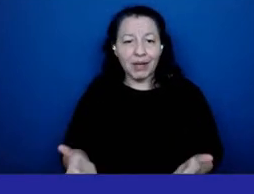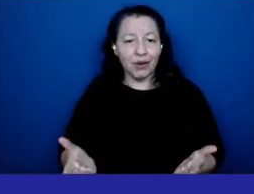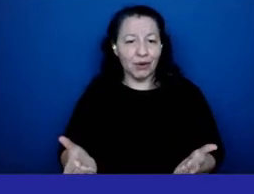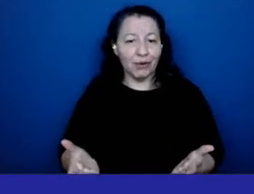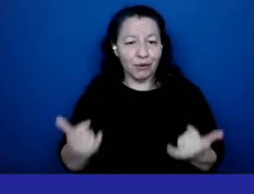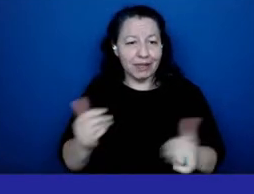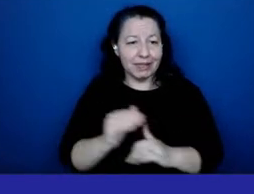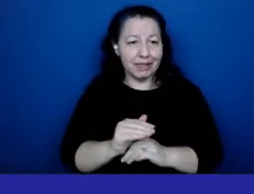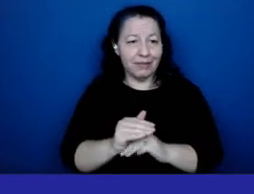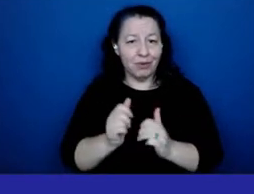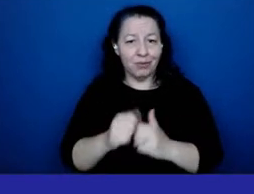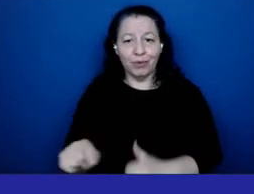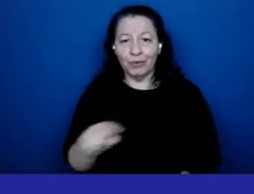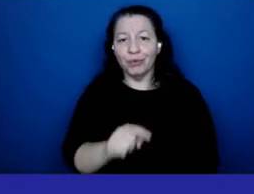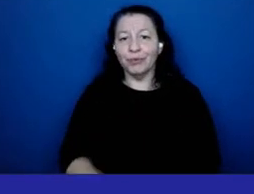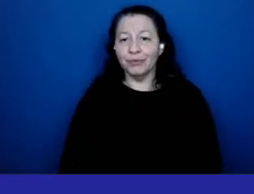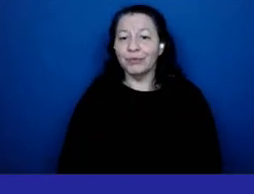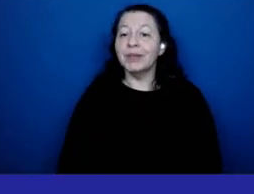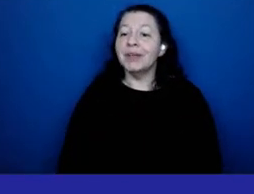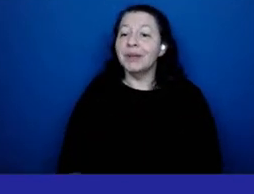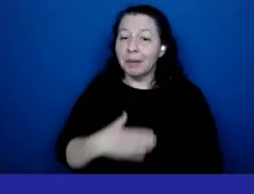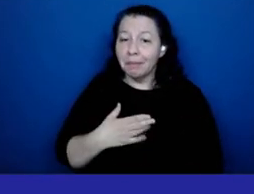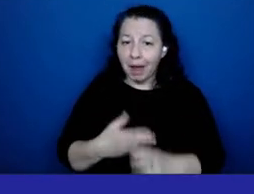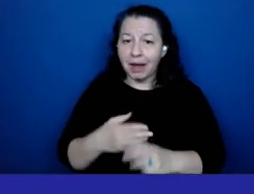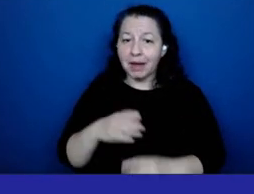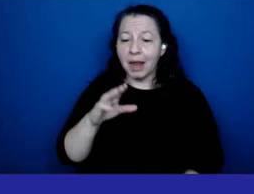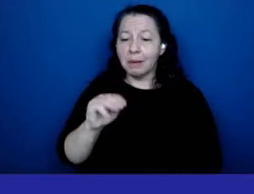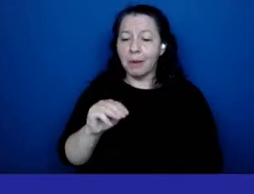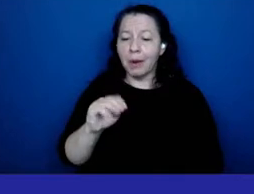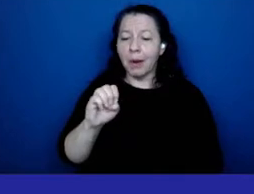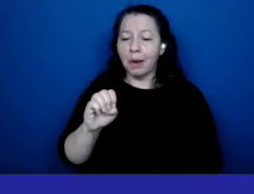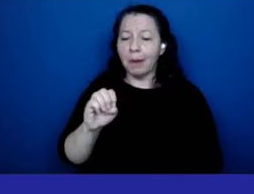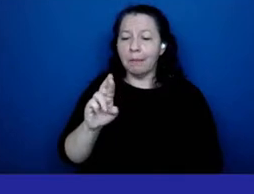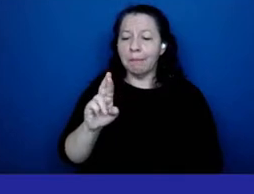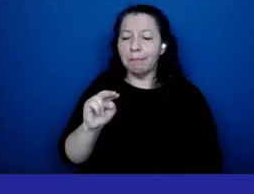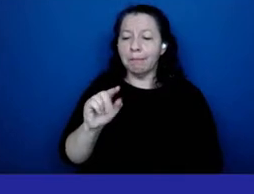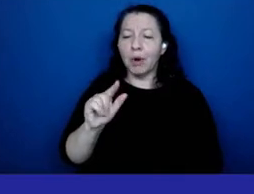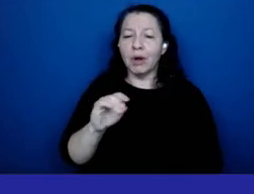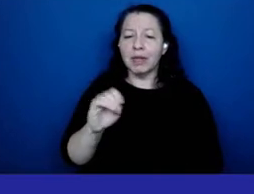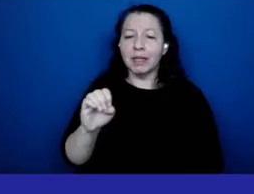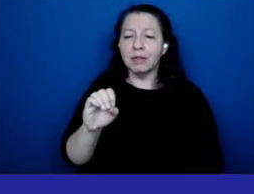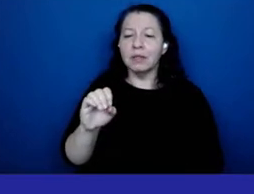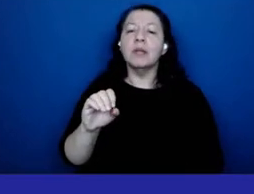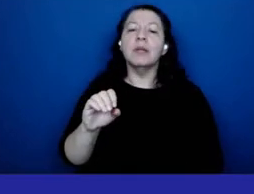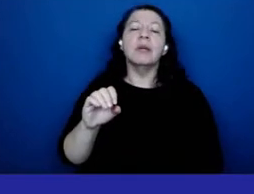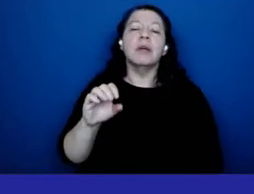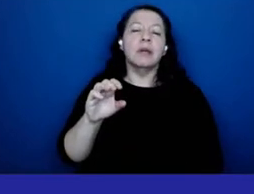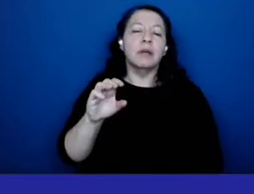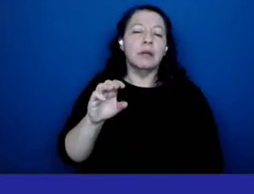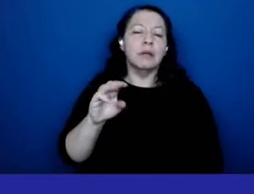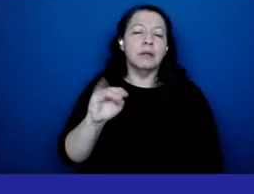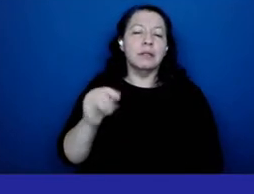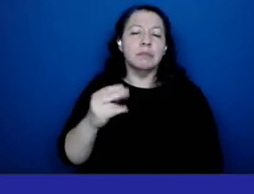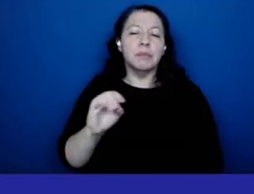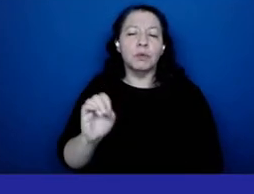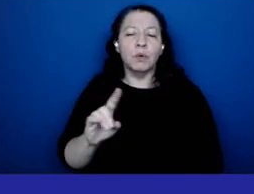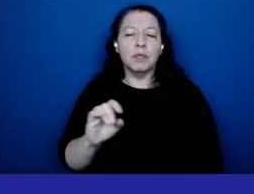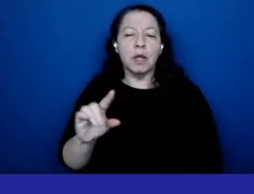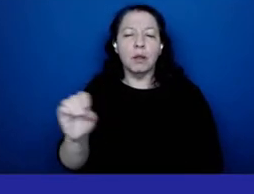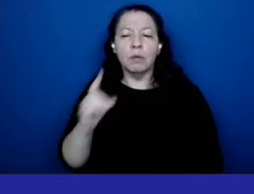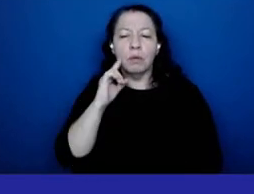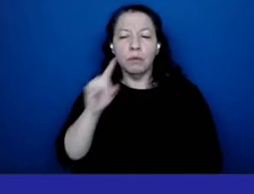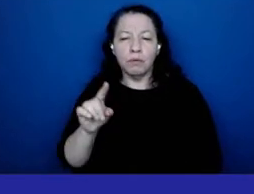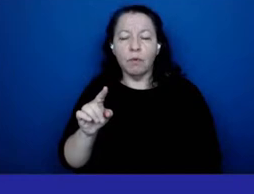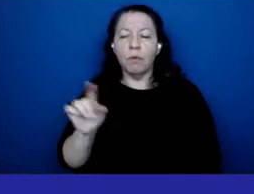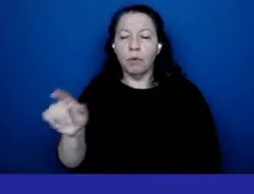as i said my name is merlene smith sotelo the president for the sickle cell awareness i'm also a cab member here